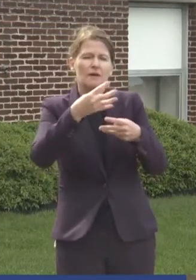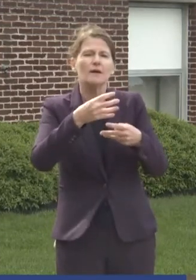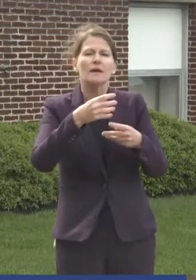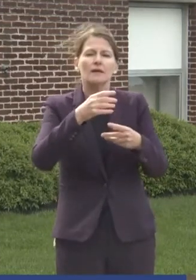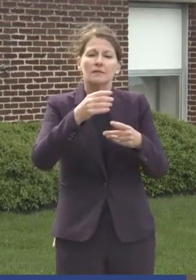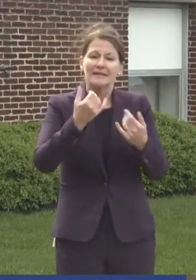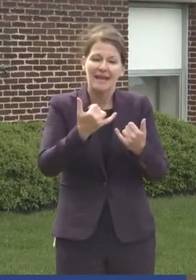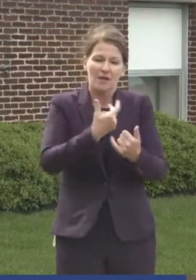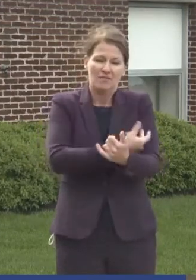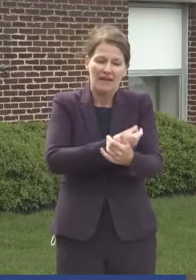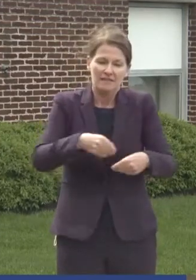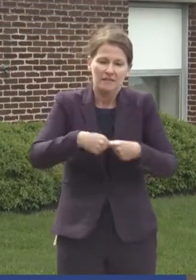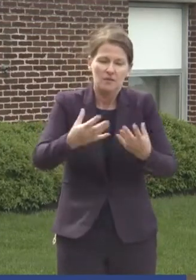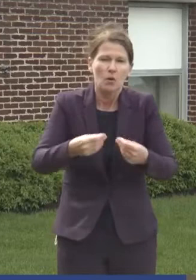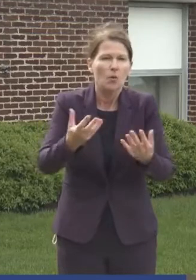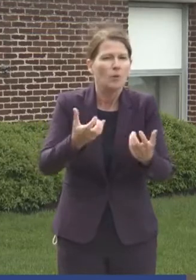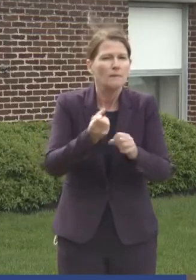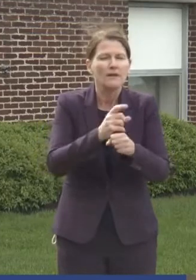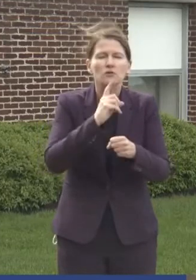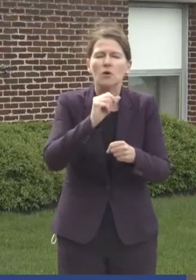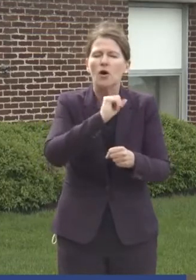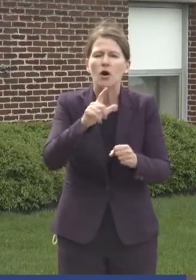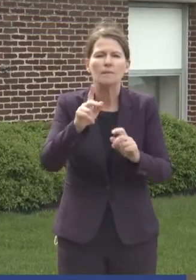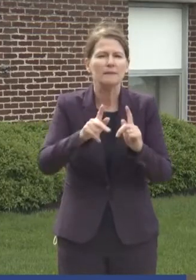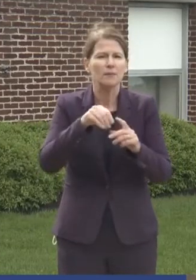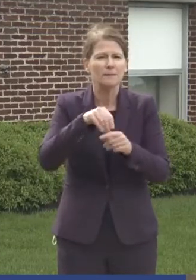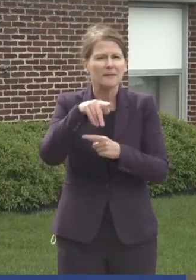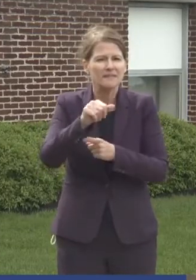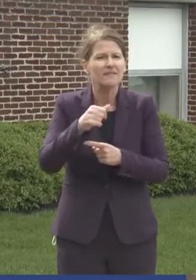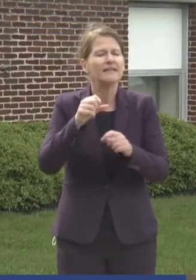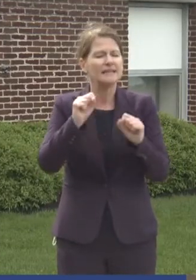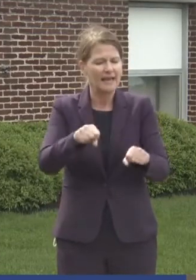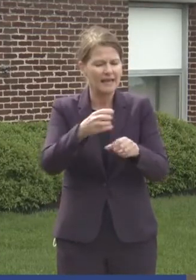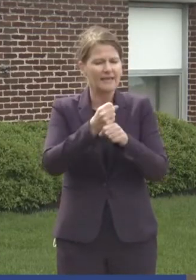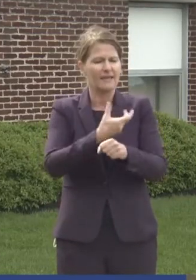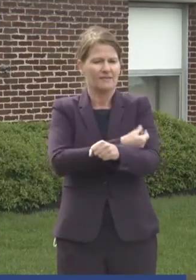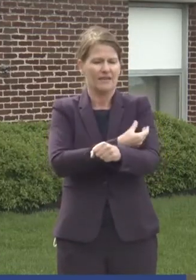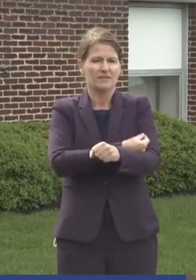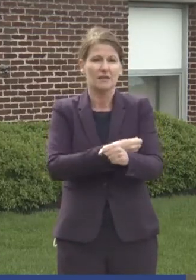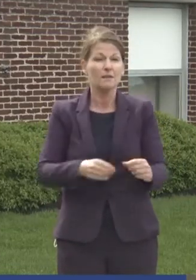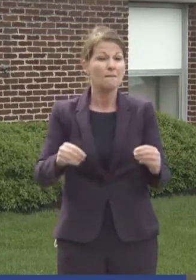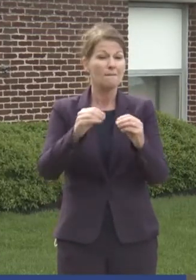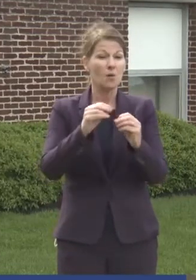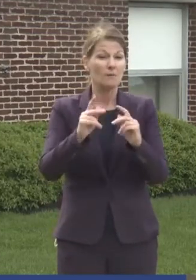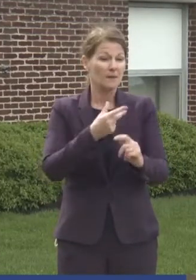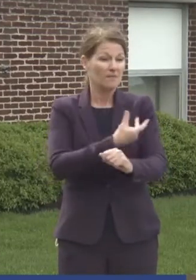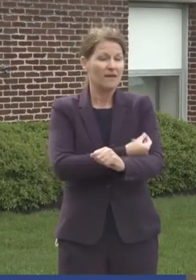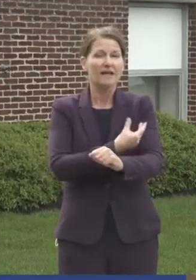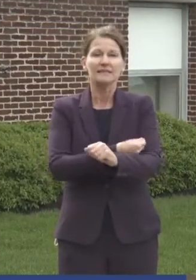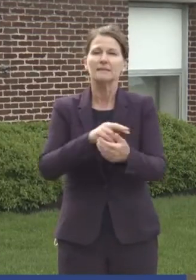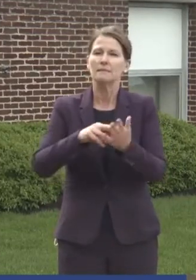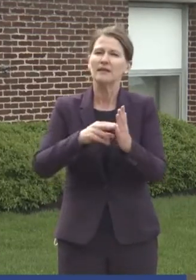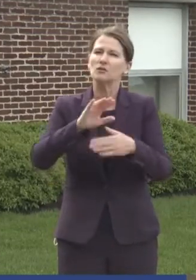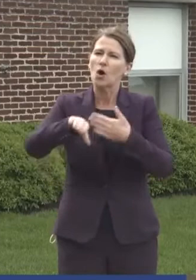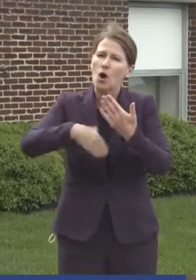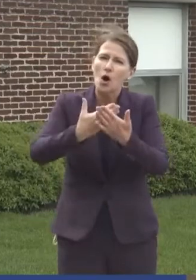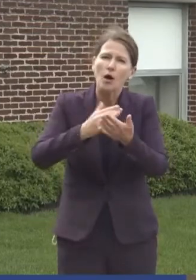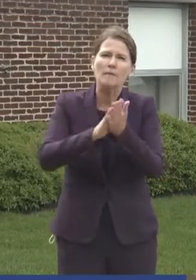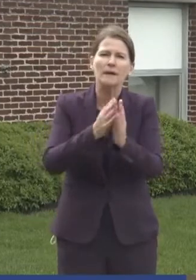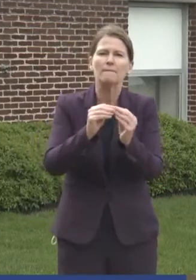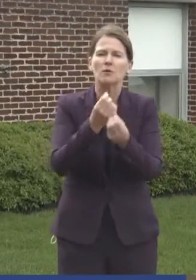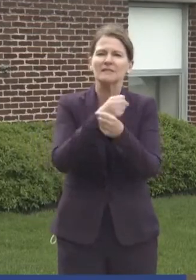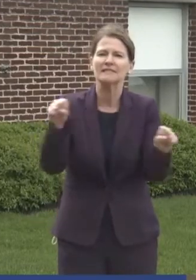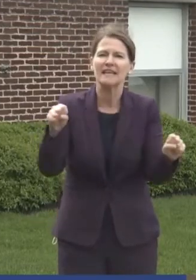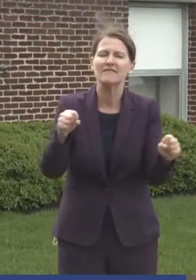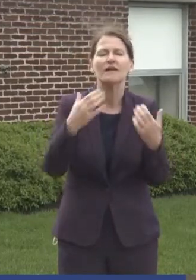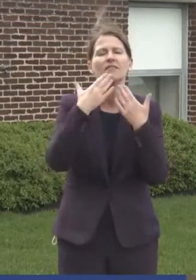want to ensure that all Pennsylvania's have access to the vaccine because the more people get vaccinated again, that's going to make us all safer. So thank you. And